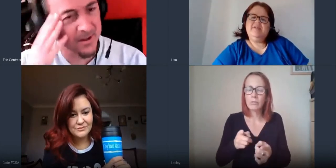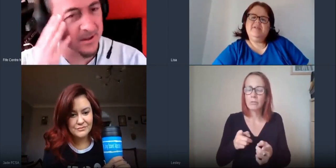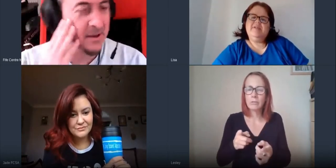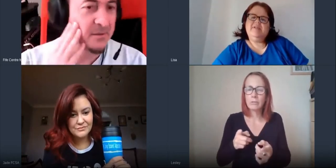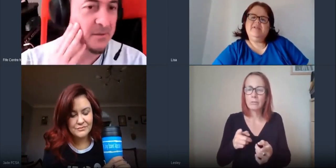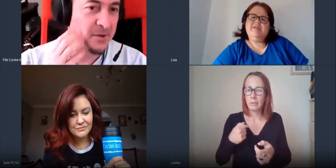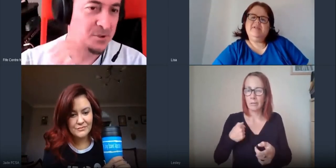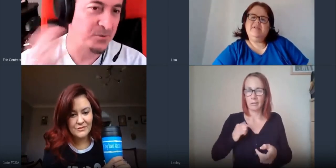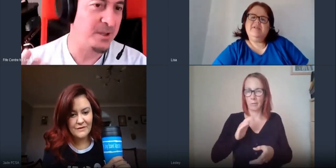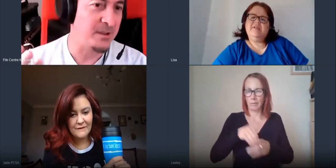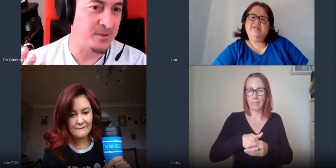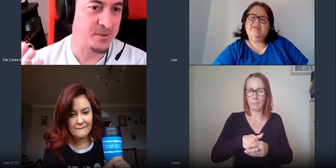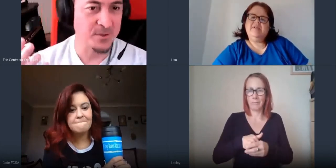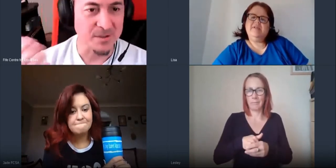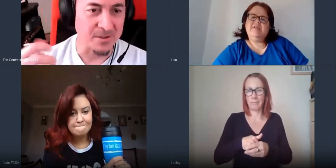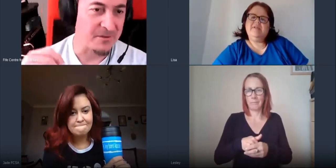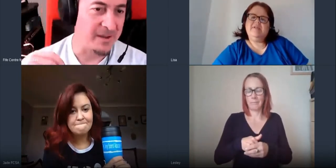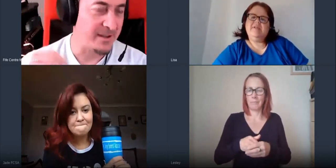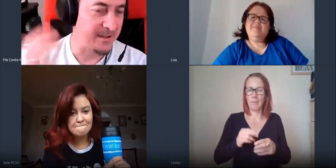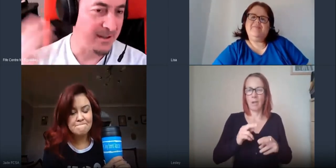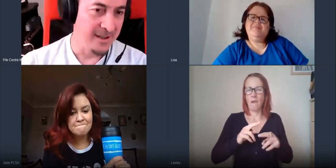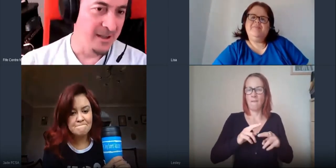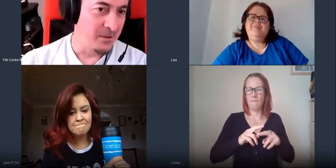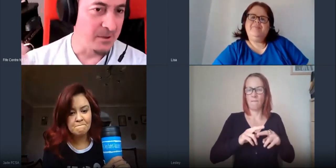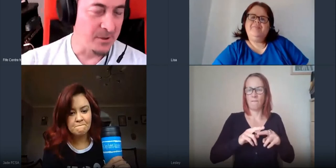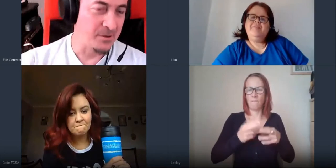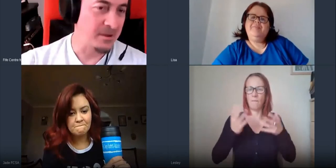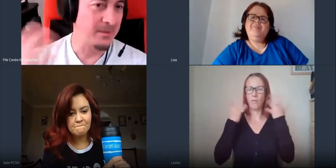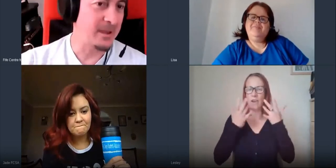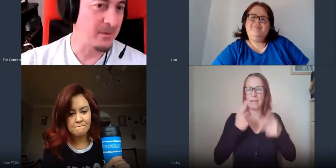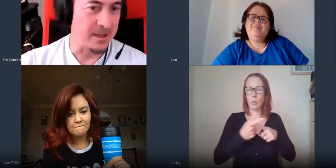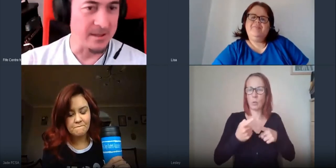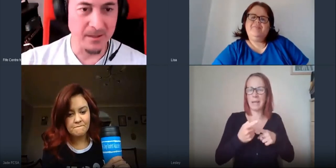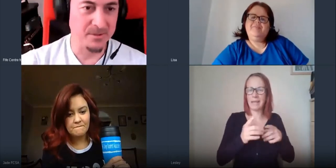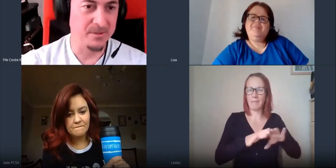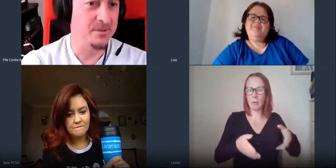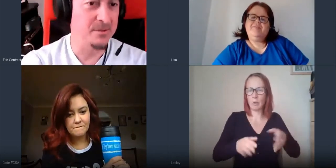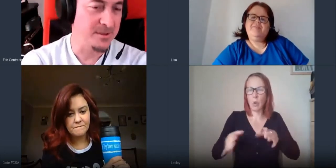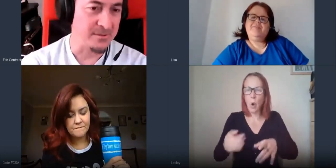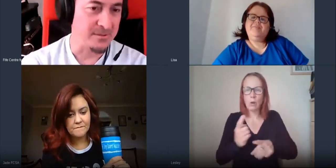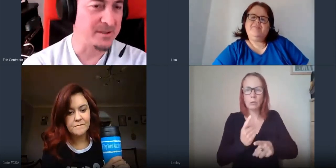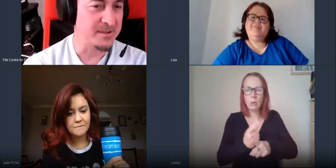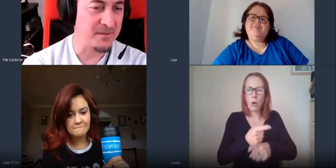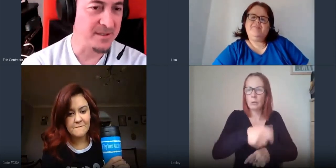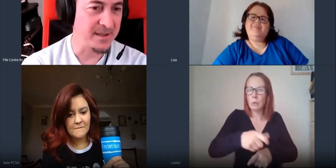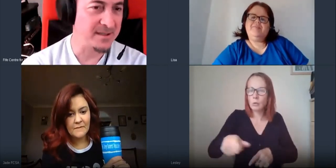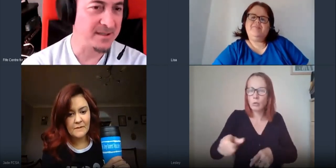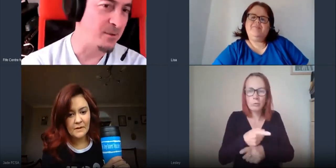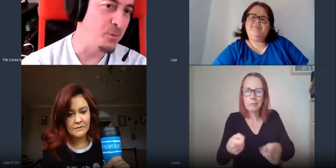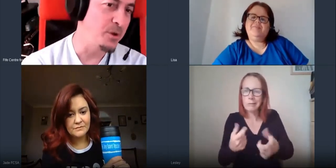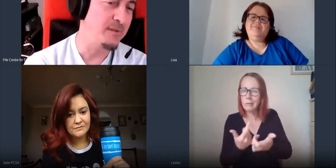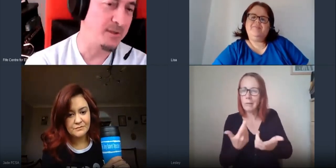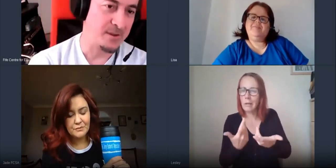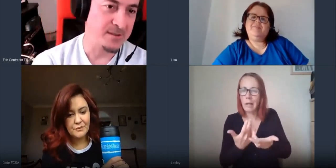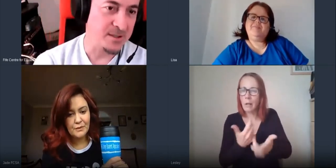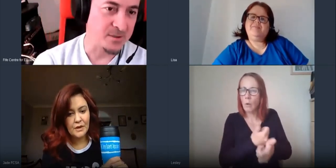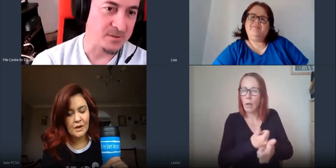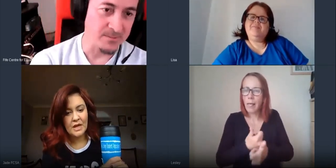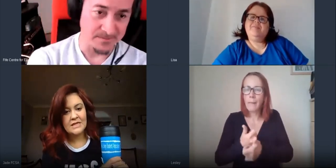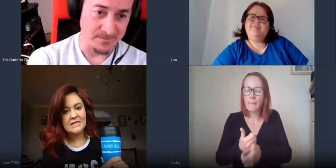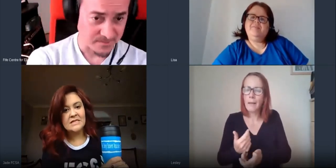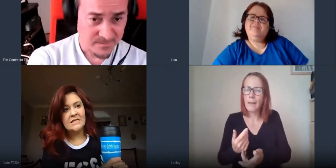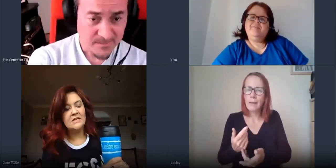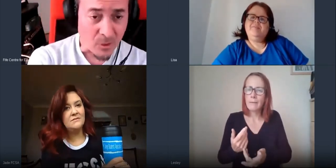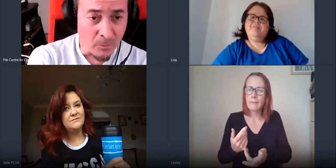in a lot of the freshers week in the stalls and all that and we talked a bit about how we can help students and all that stuff is there some way that organizations who